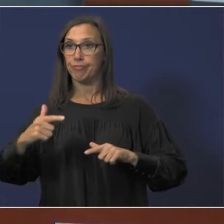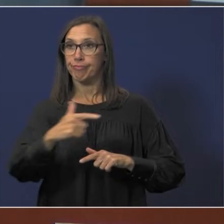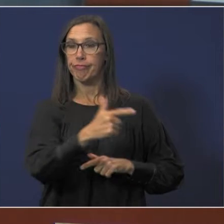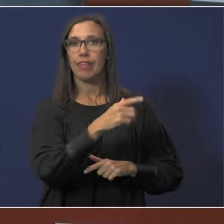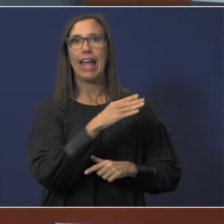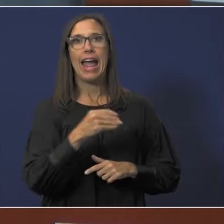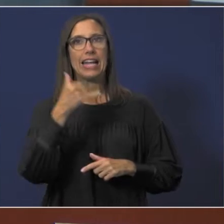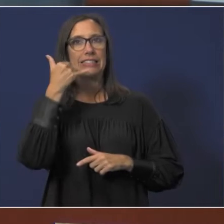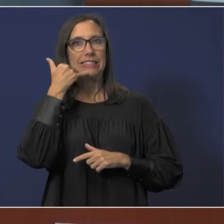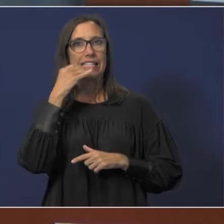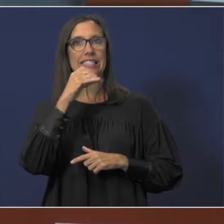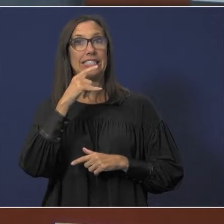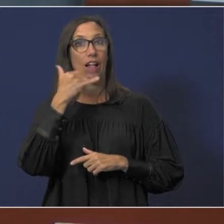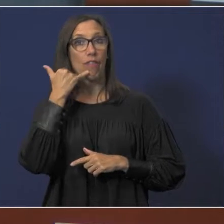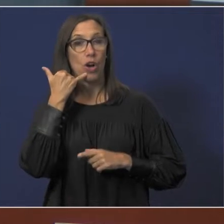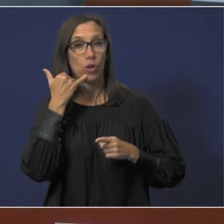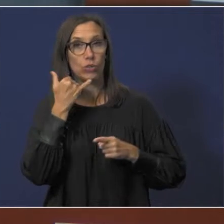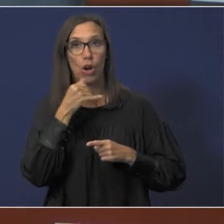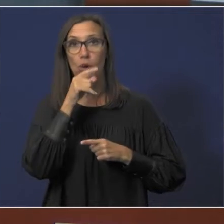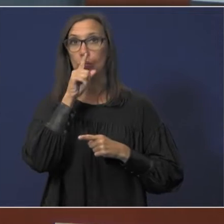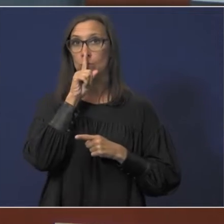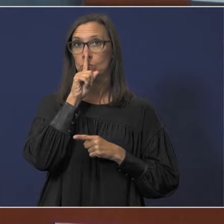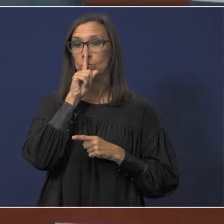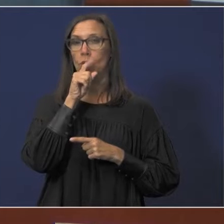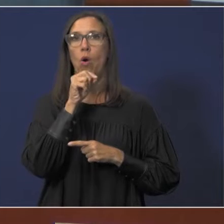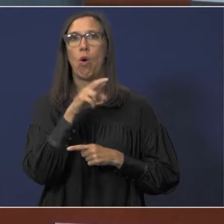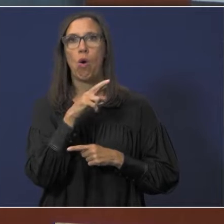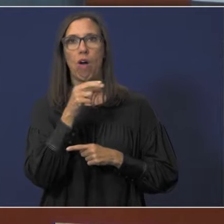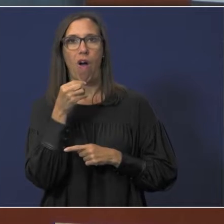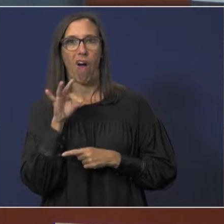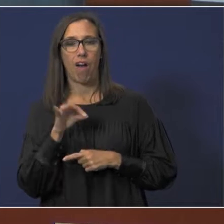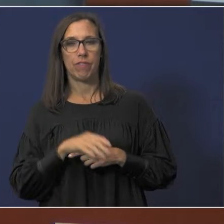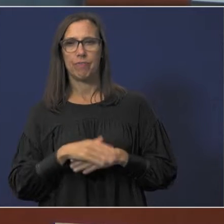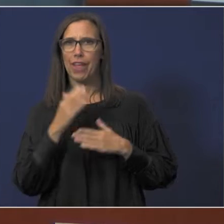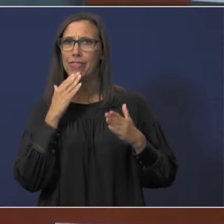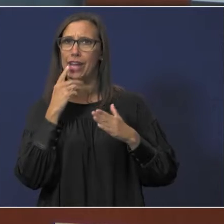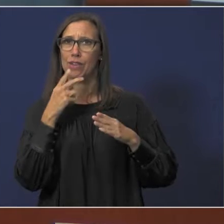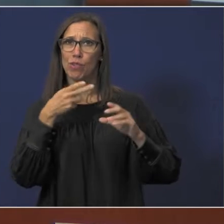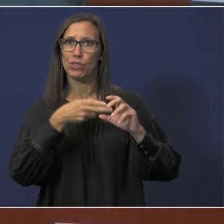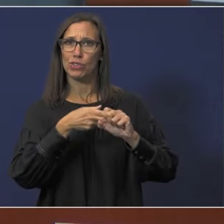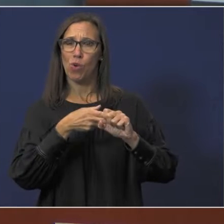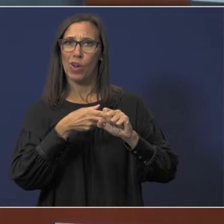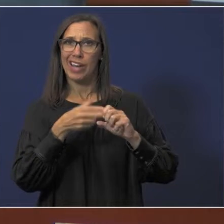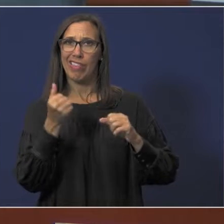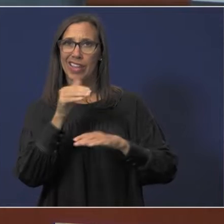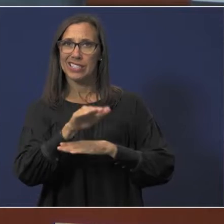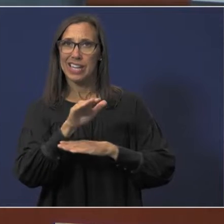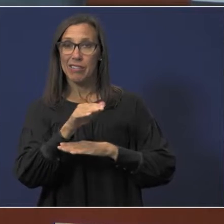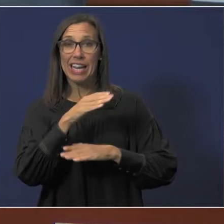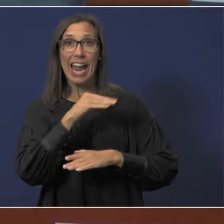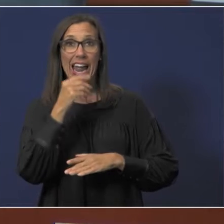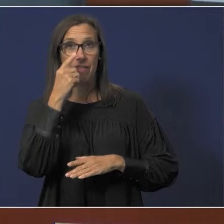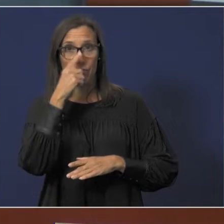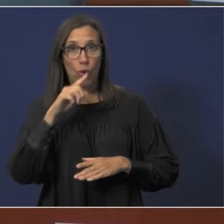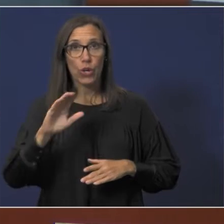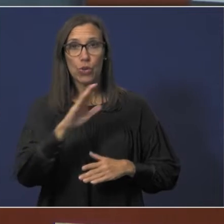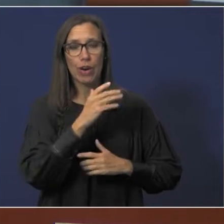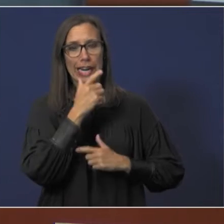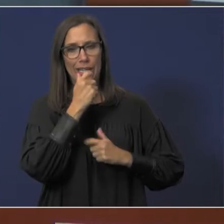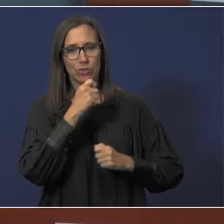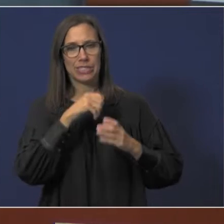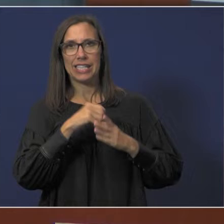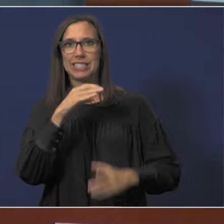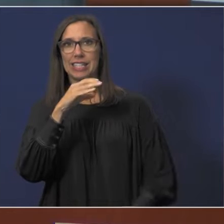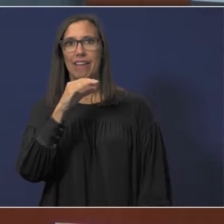phones are turned off or in silent mode. Thank you for taking the time to join us this evening and for your interest in the Cypress-Fairbanks